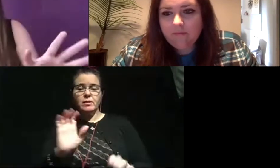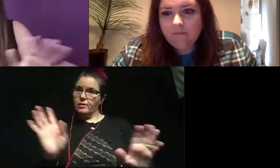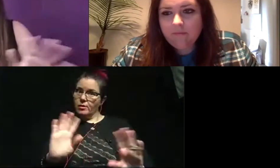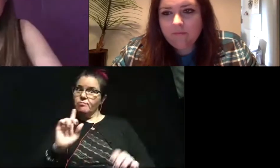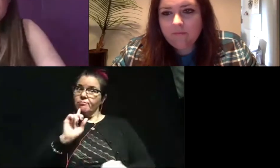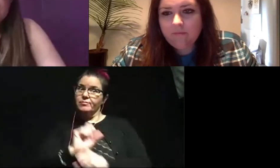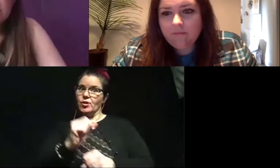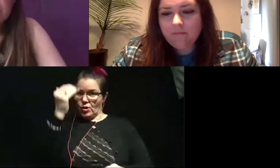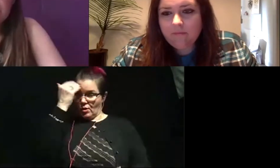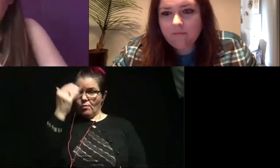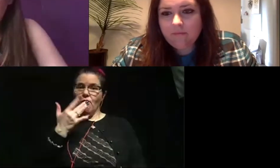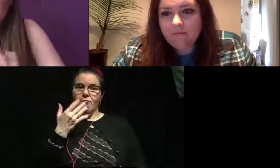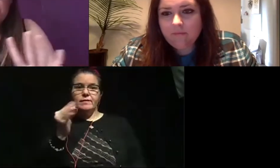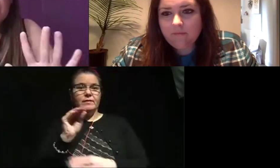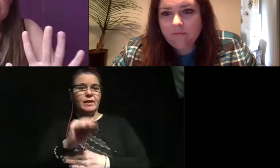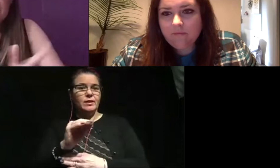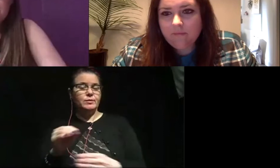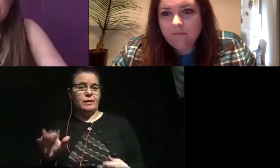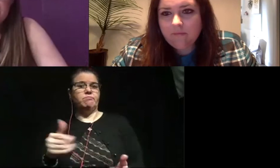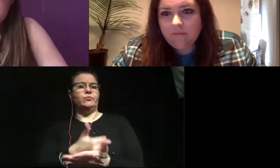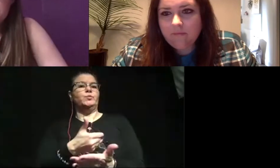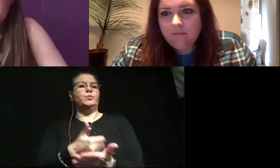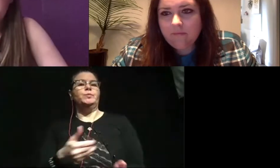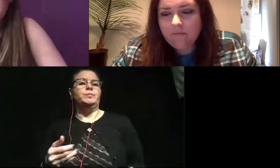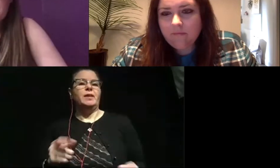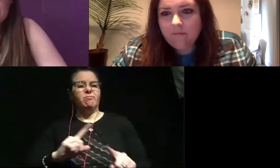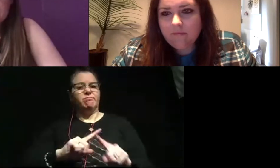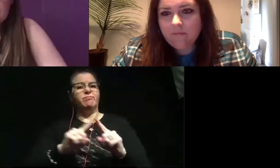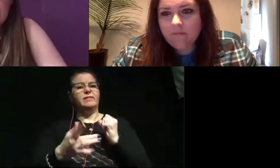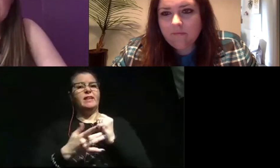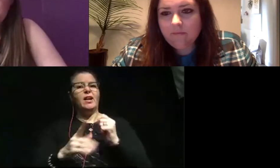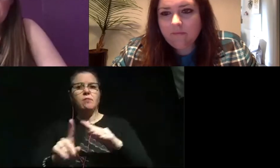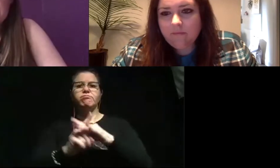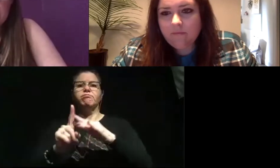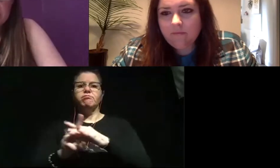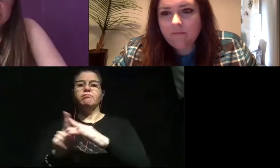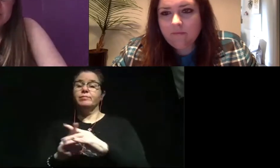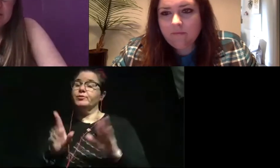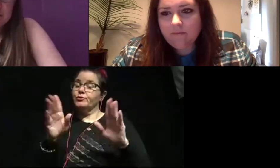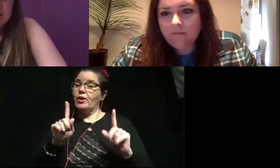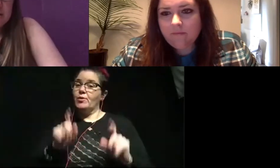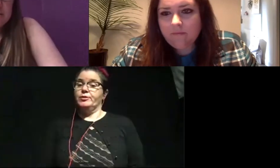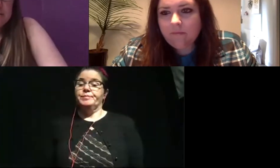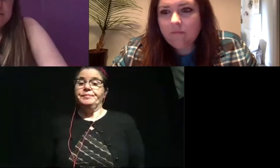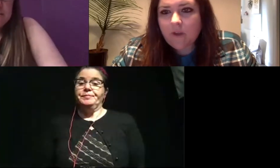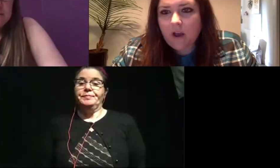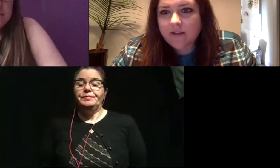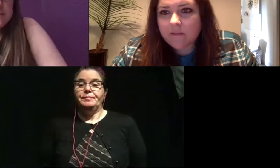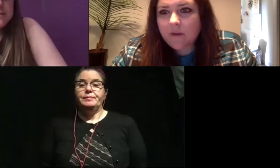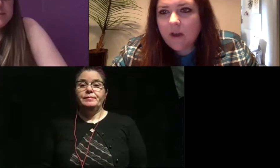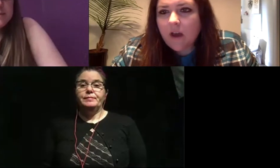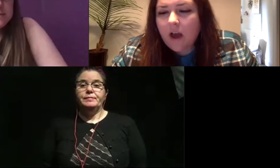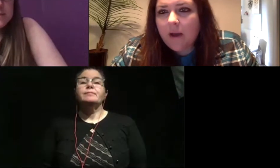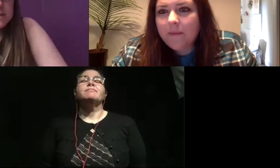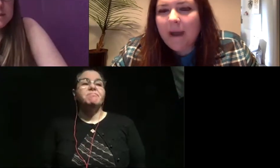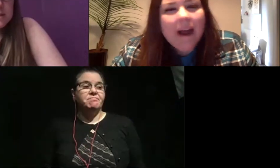know that. So new technologies have developed all over the place. That is a great question. Awesome.